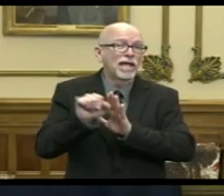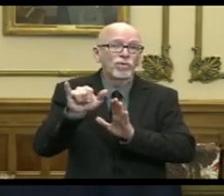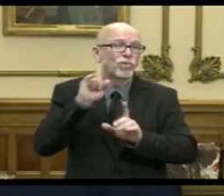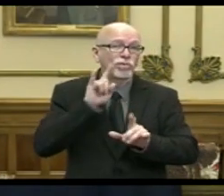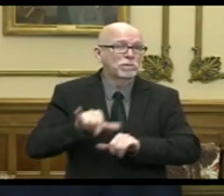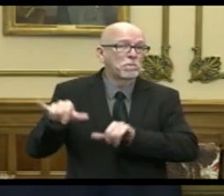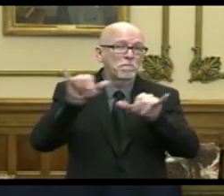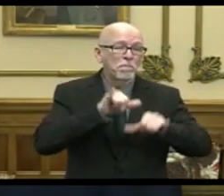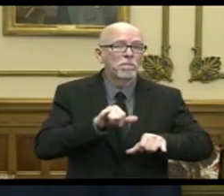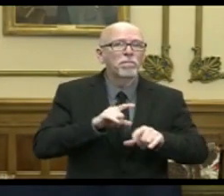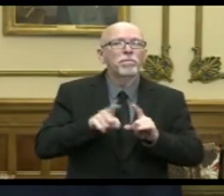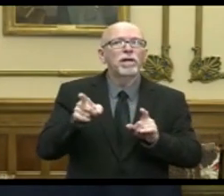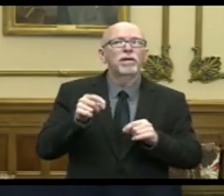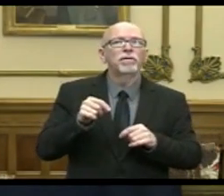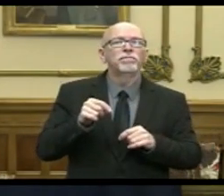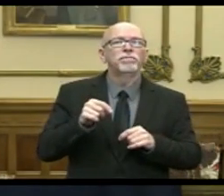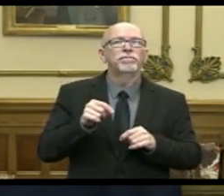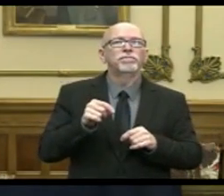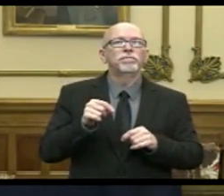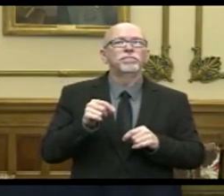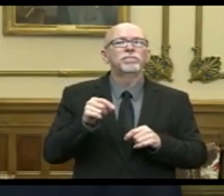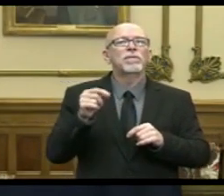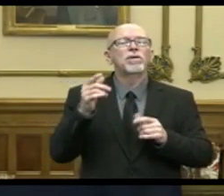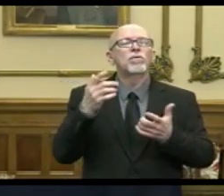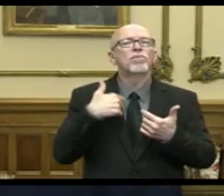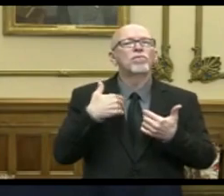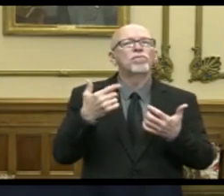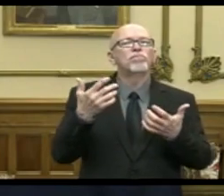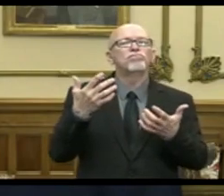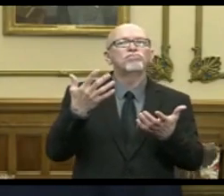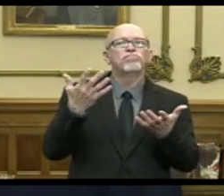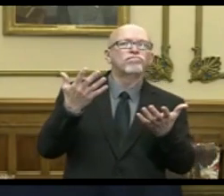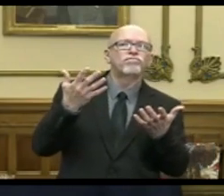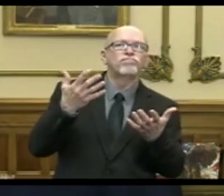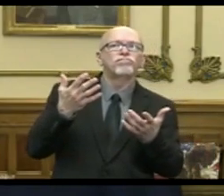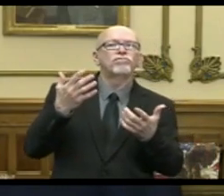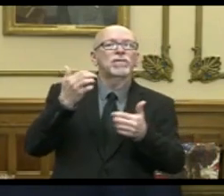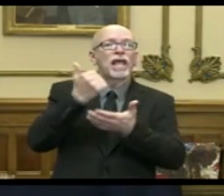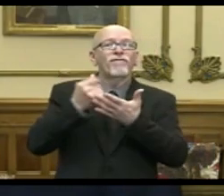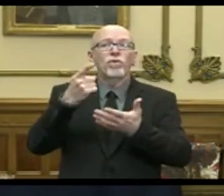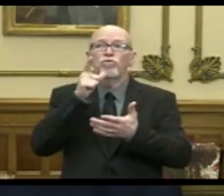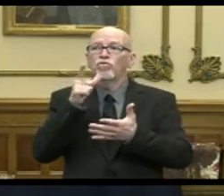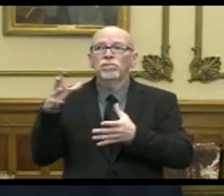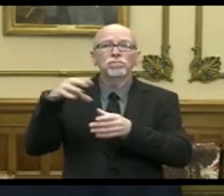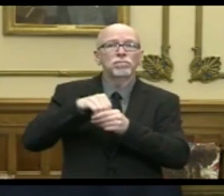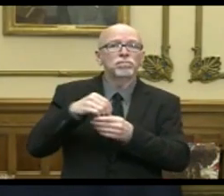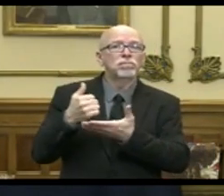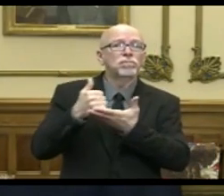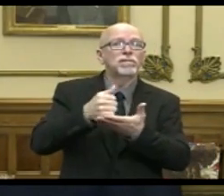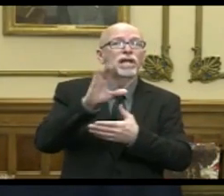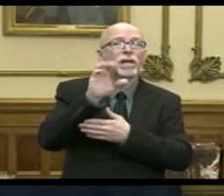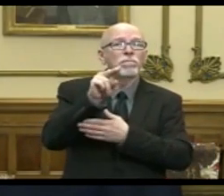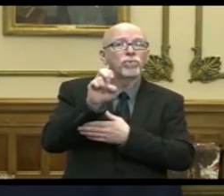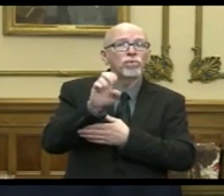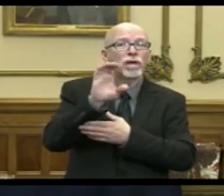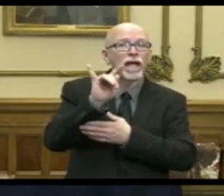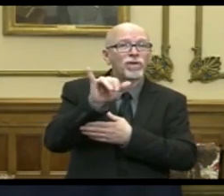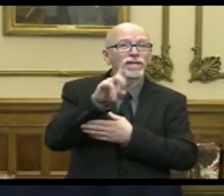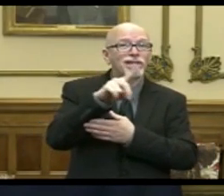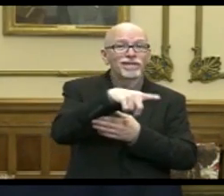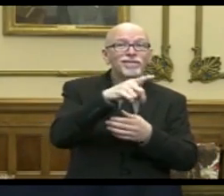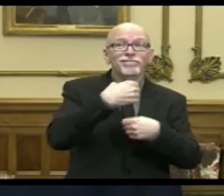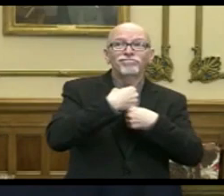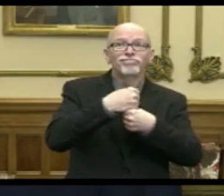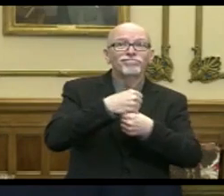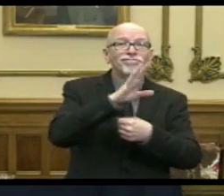that is not to deter anyone who is also pitching in those sewing groups in Boone County, Indiana, that are supplying their